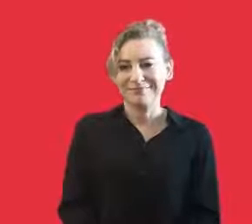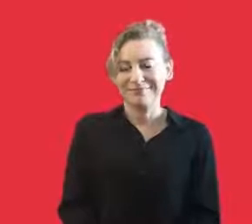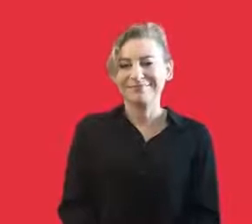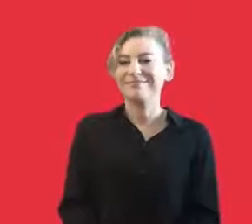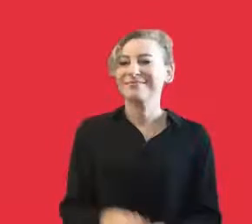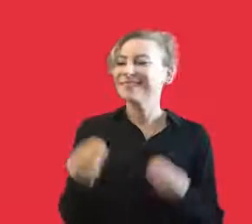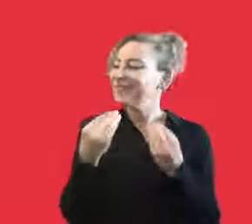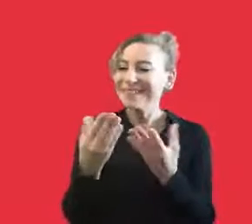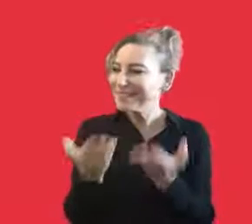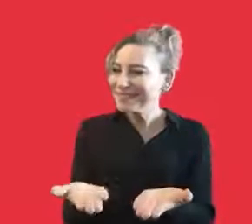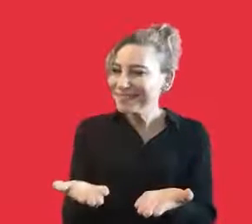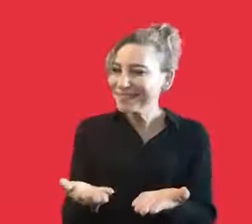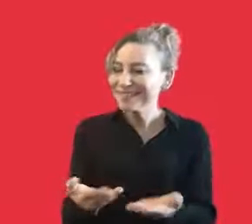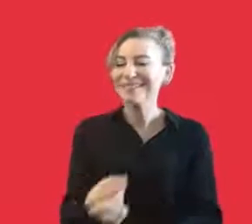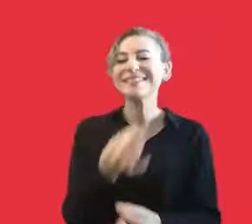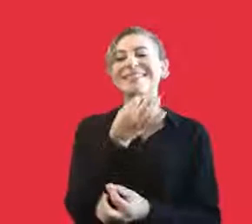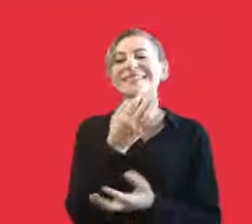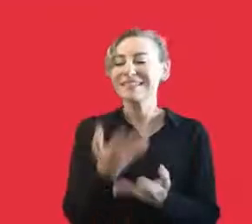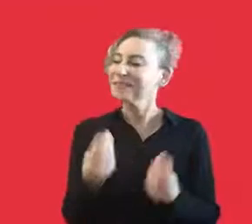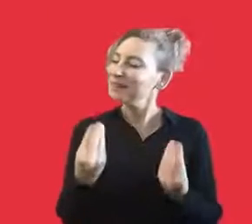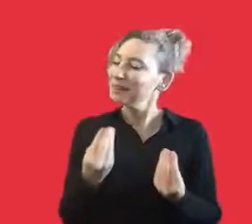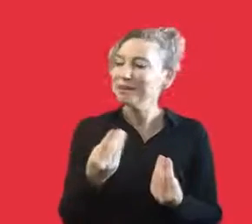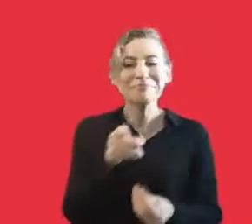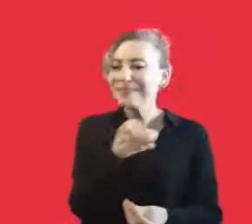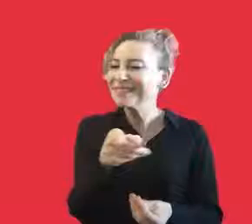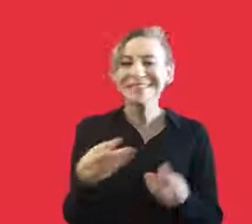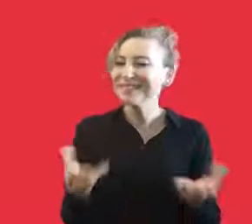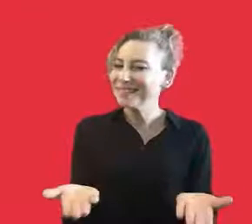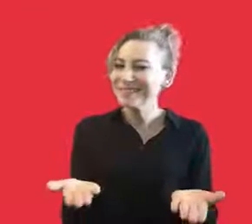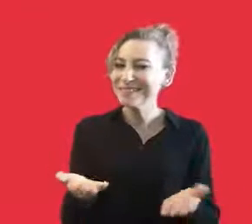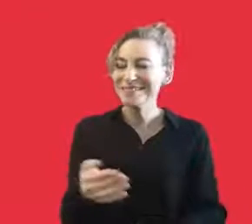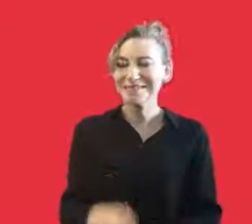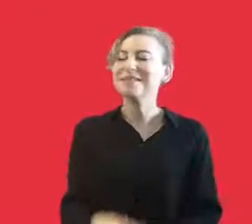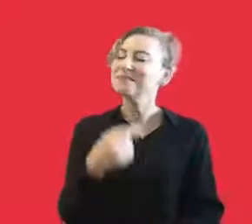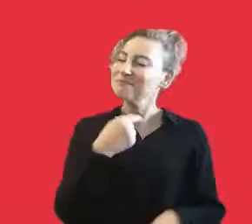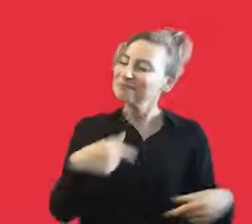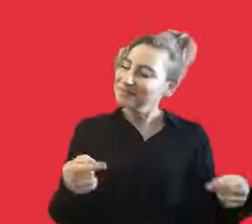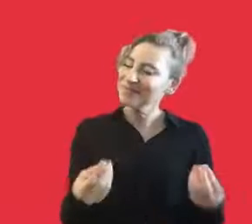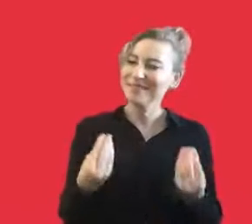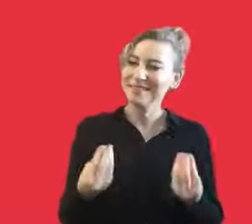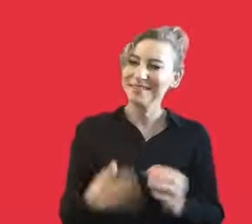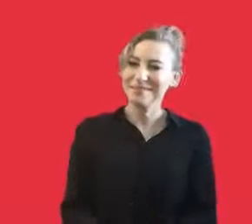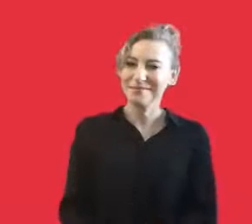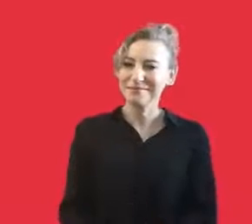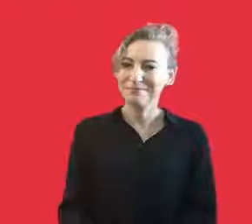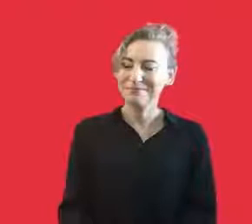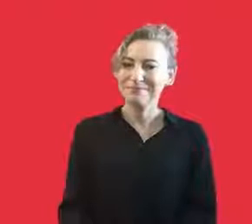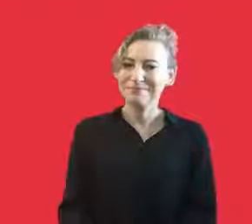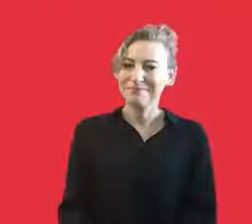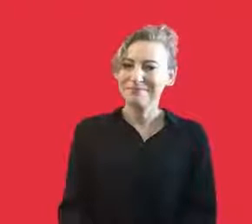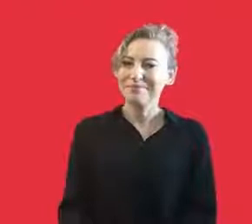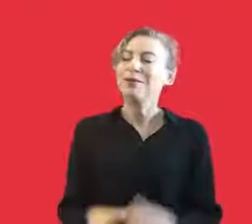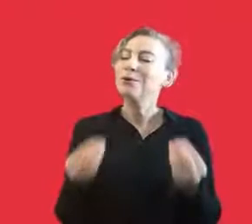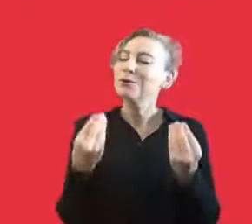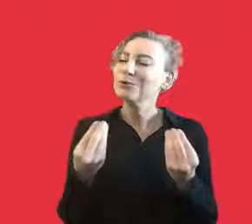How are you? I am fine. Thank you very much. How about you? We are also fine. Thank you very much. So we are